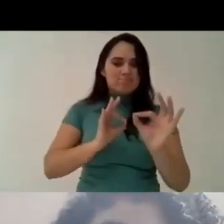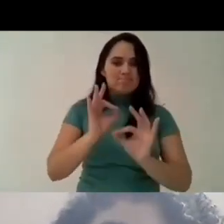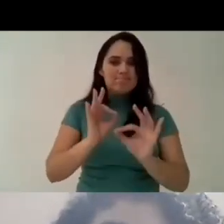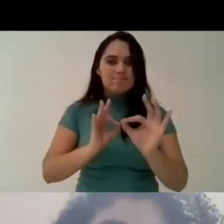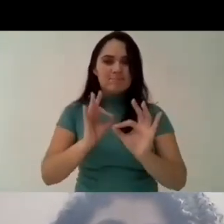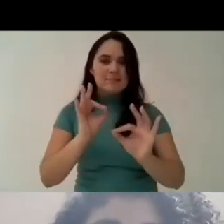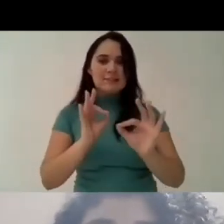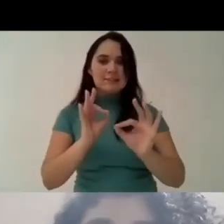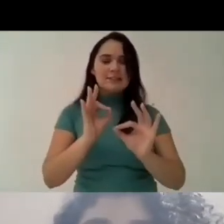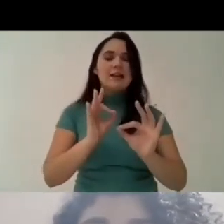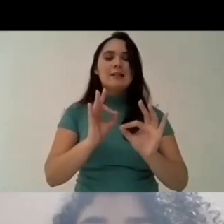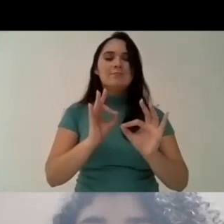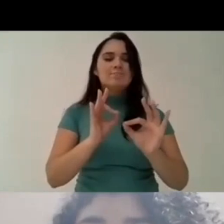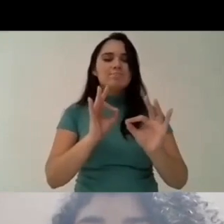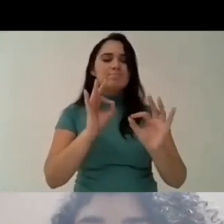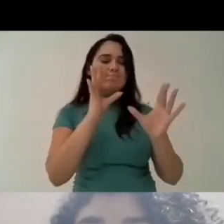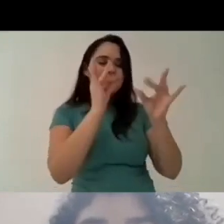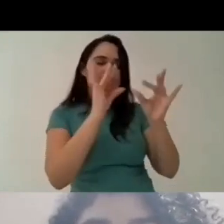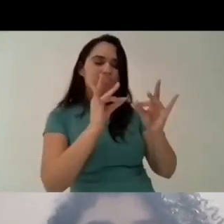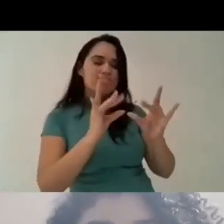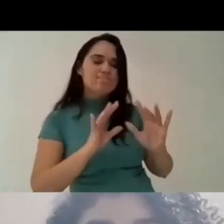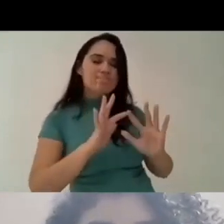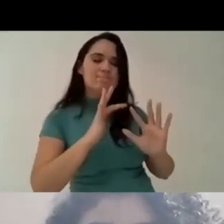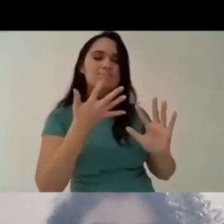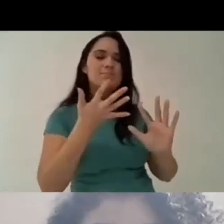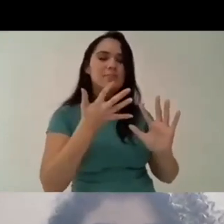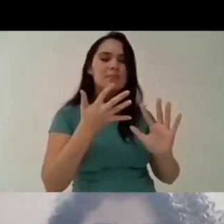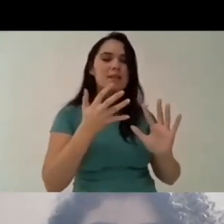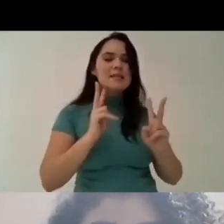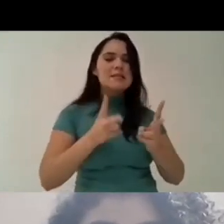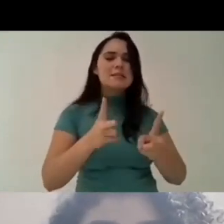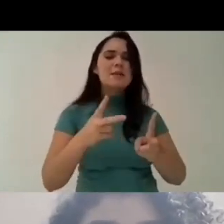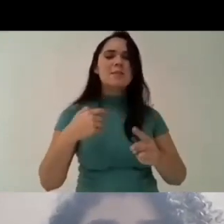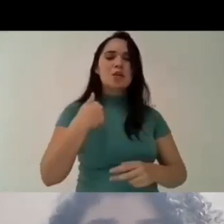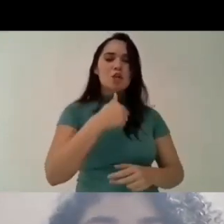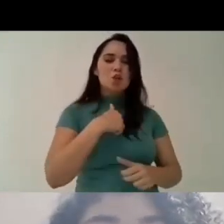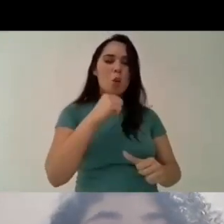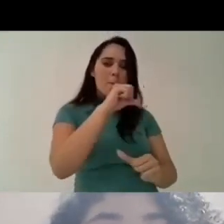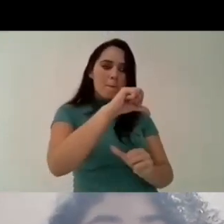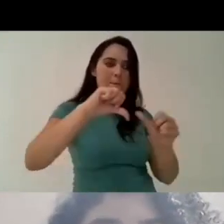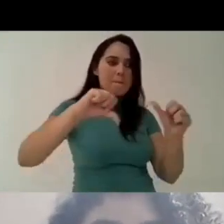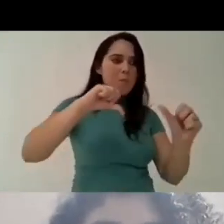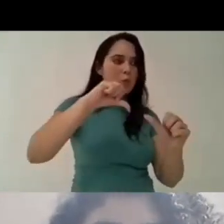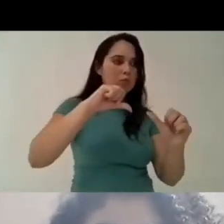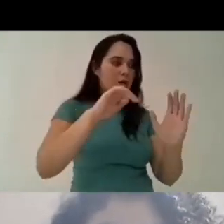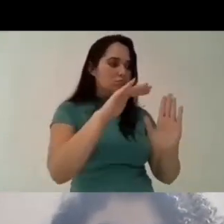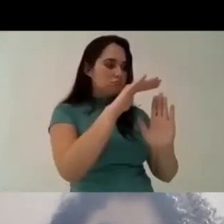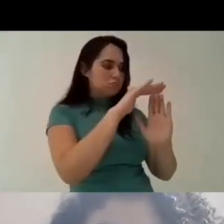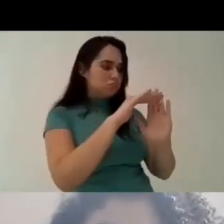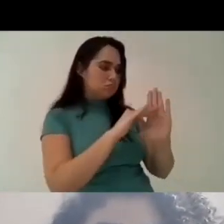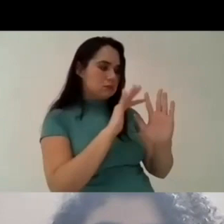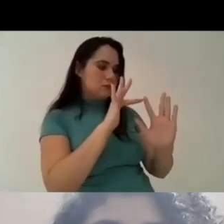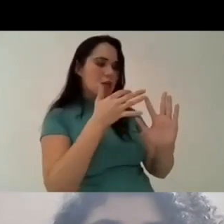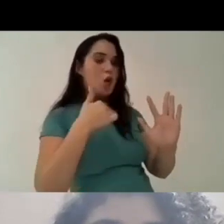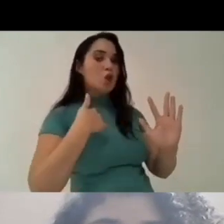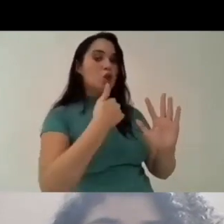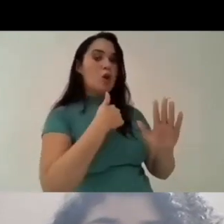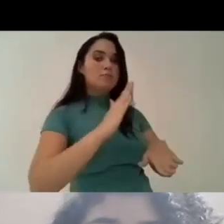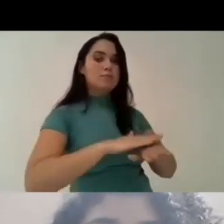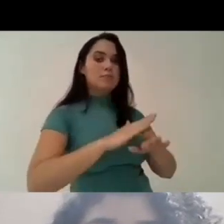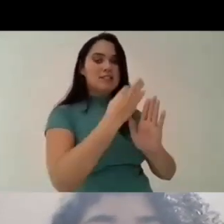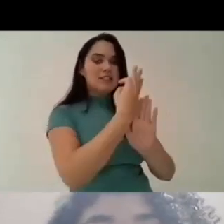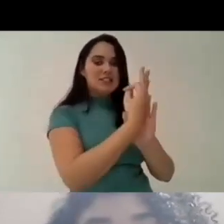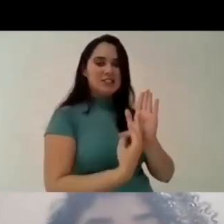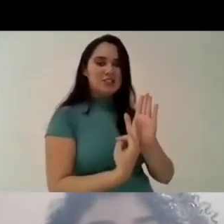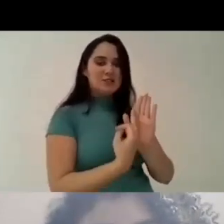for a reformulation of the resolution resolution or so the mandate that deal with this